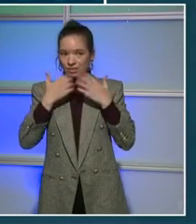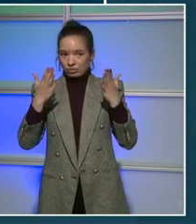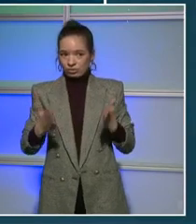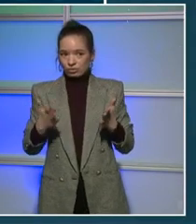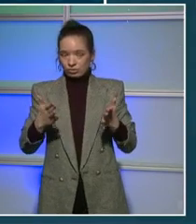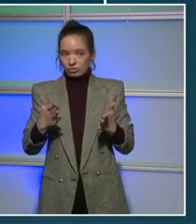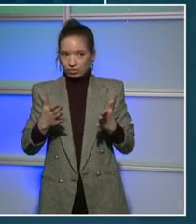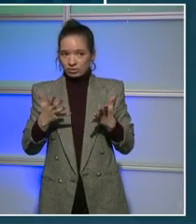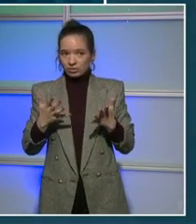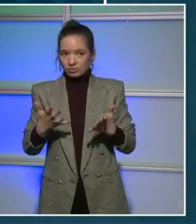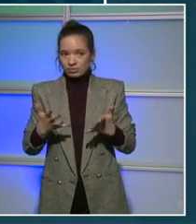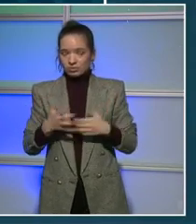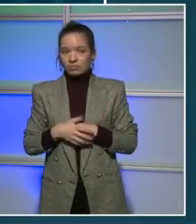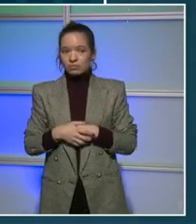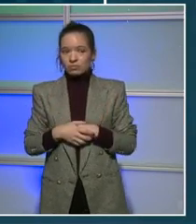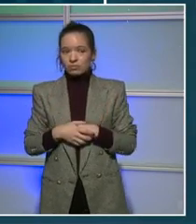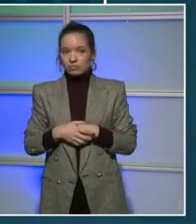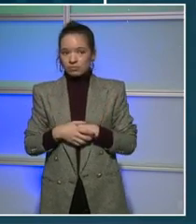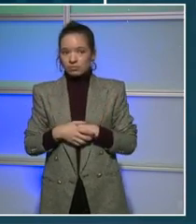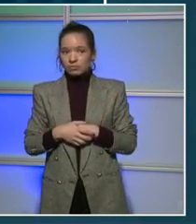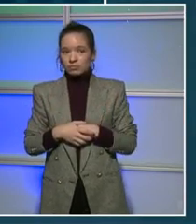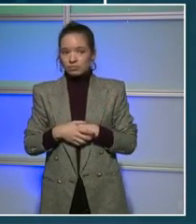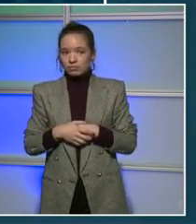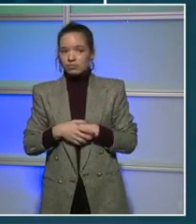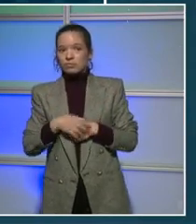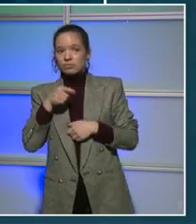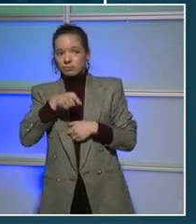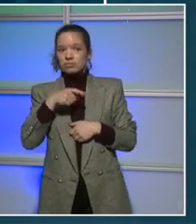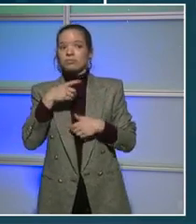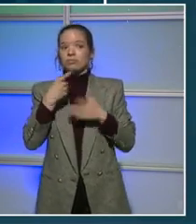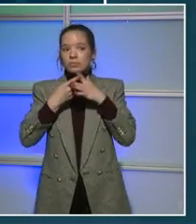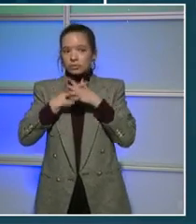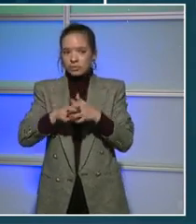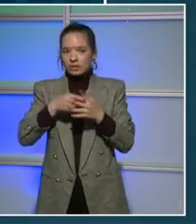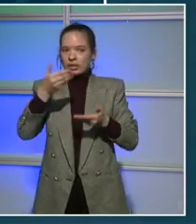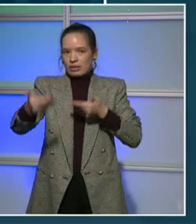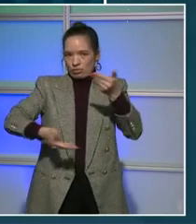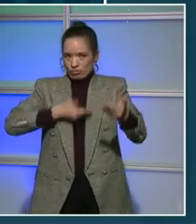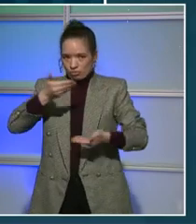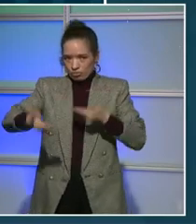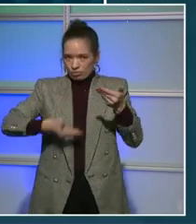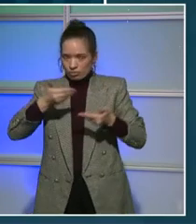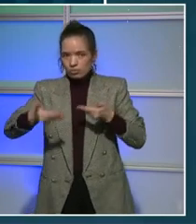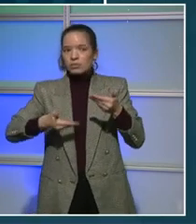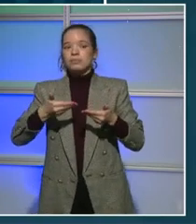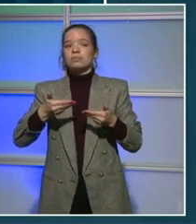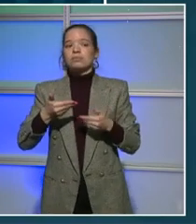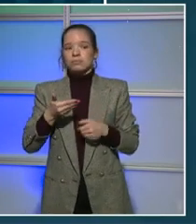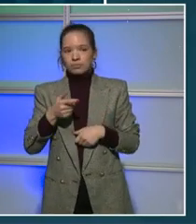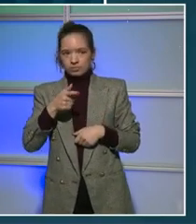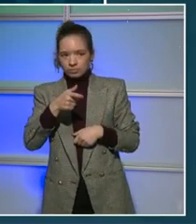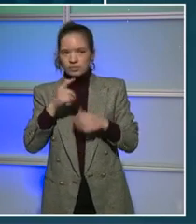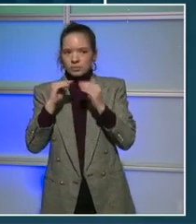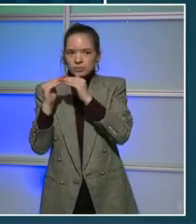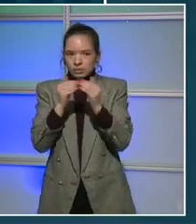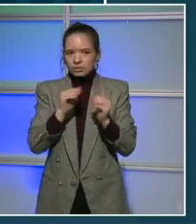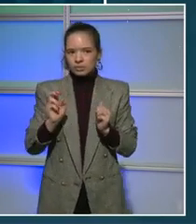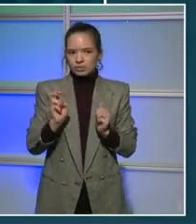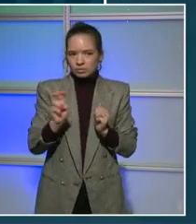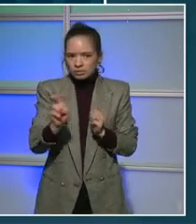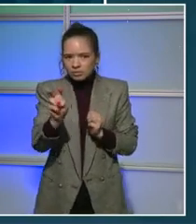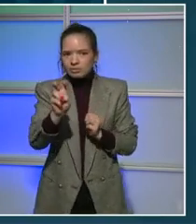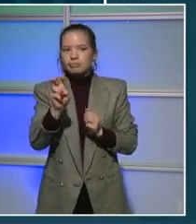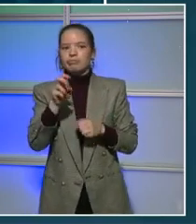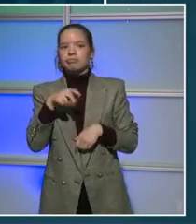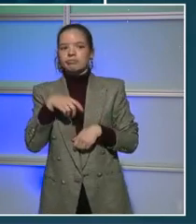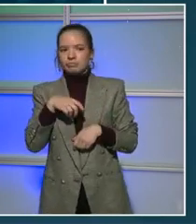Lamont Carey, was able to start that hiring process. has the first couple on, and there are more coming on right now. So that peer navigation process is moving forward. They're